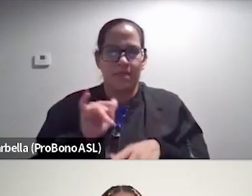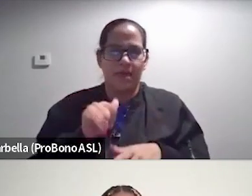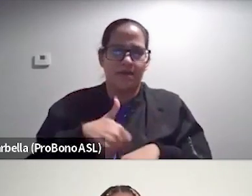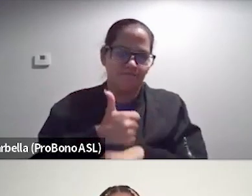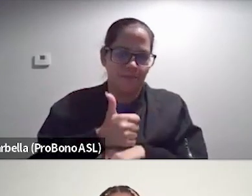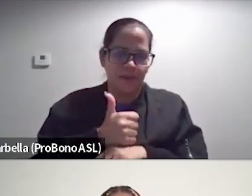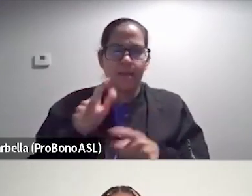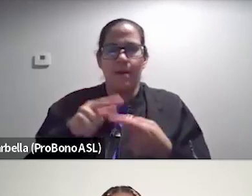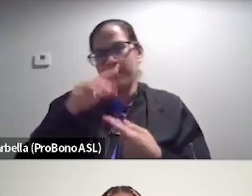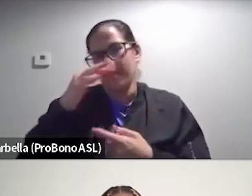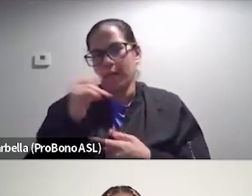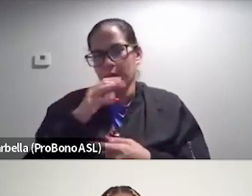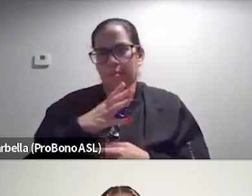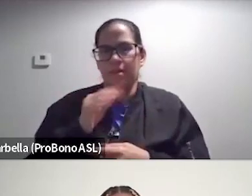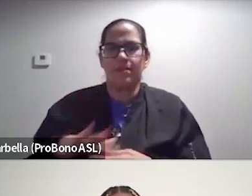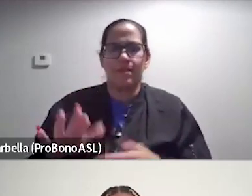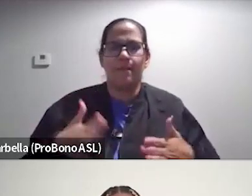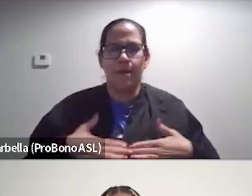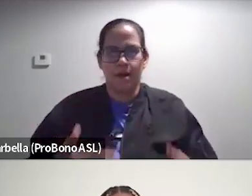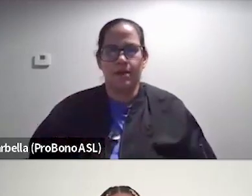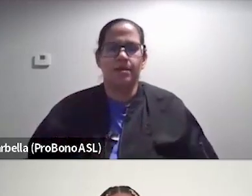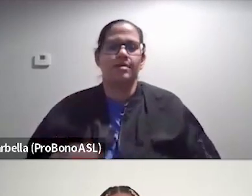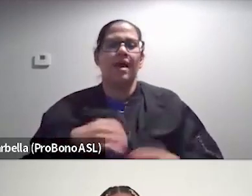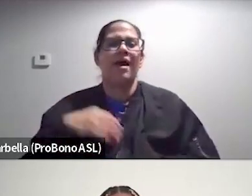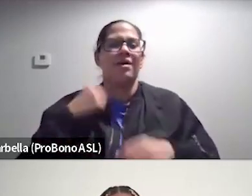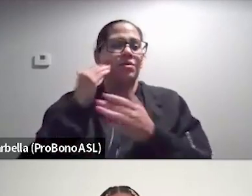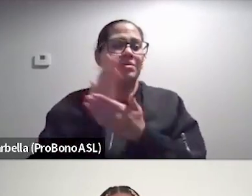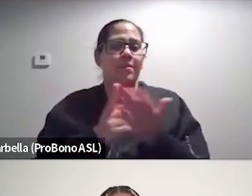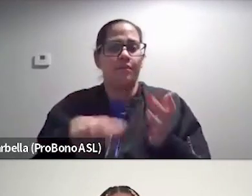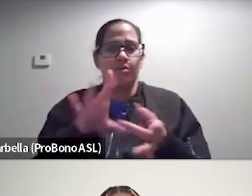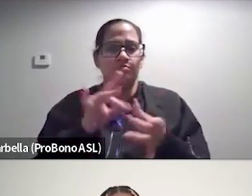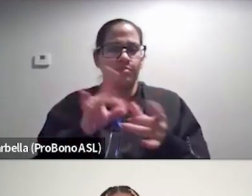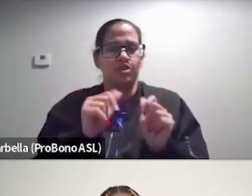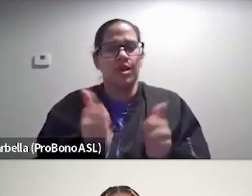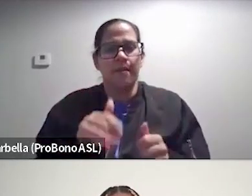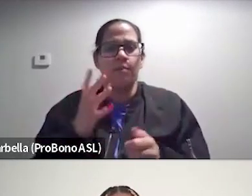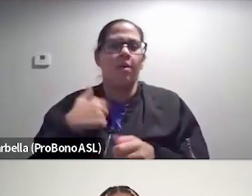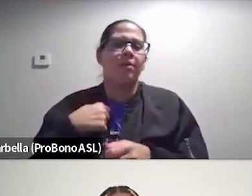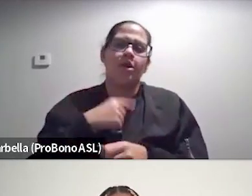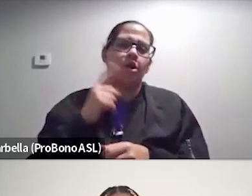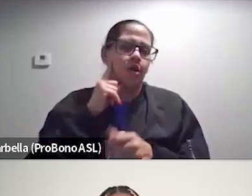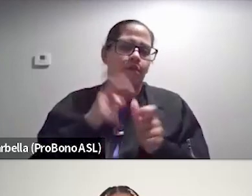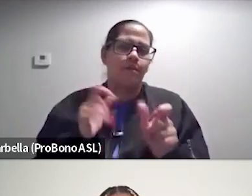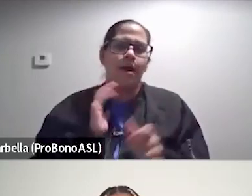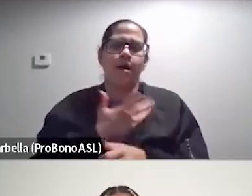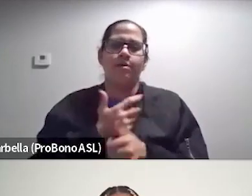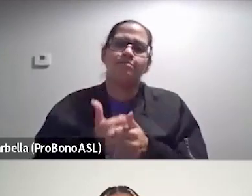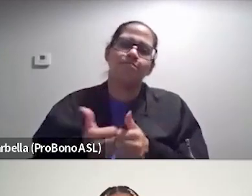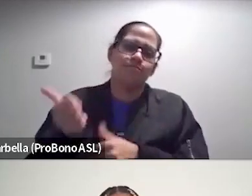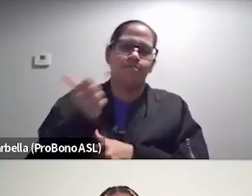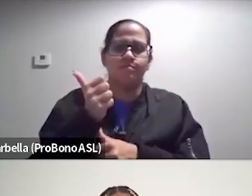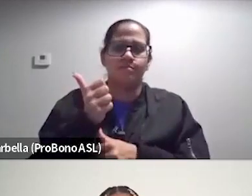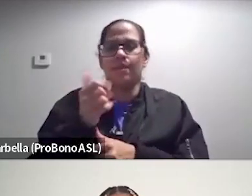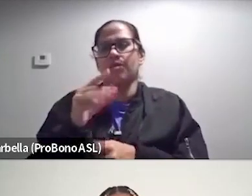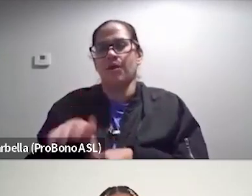women and their bodies. Um, and I know some of those narratives are shaped by what we've heard from our grand elders, but their own